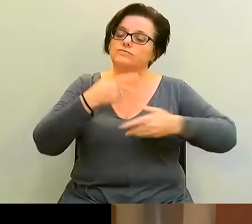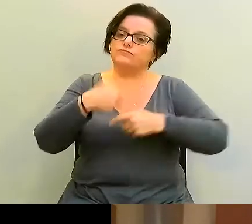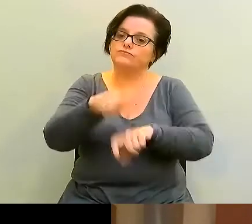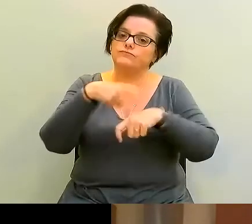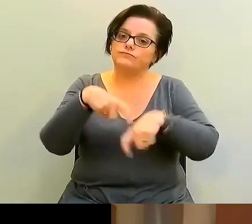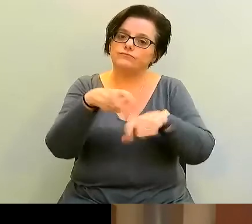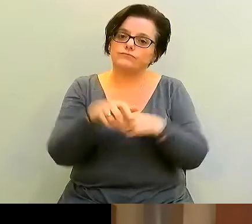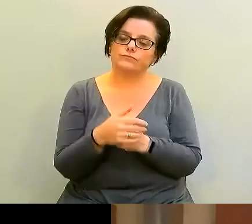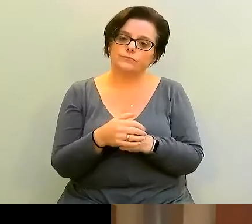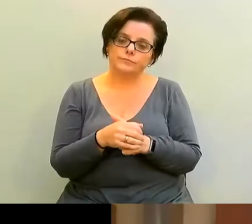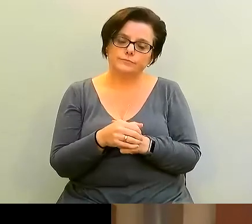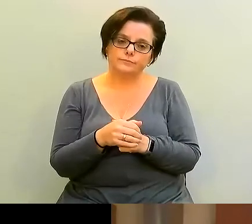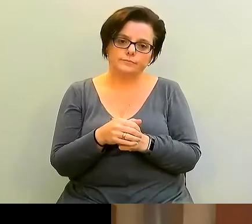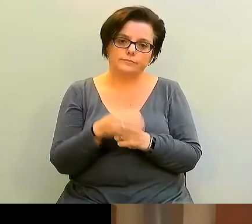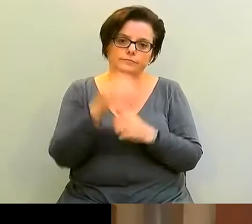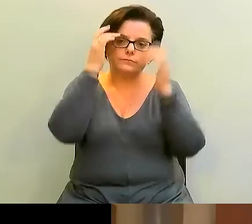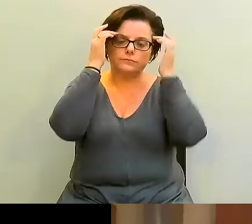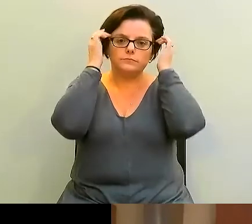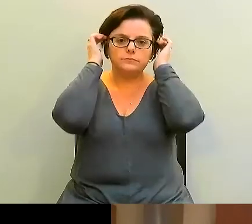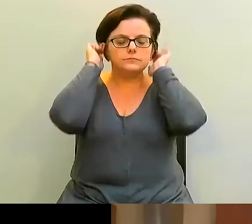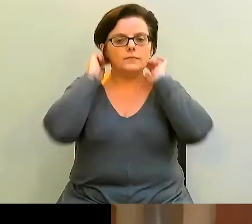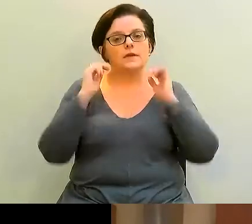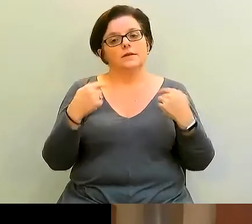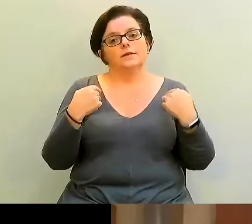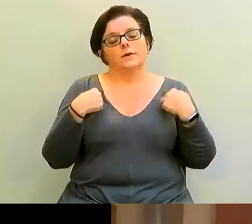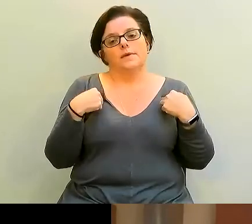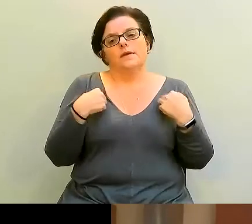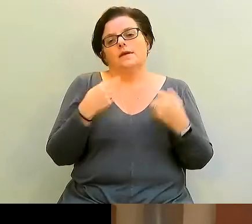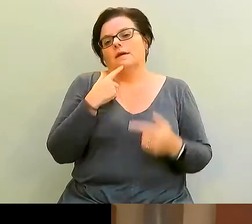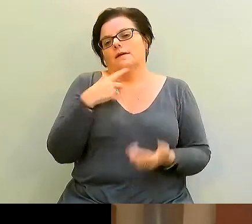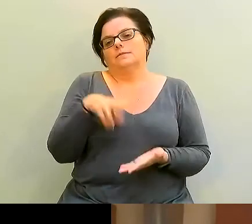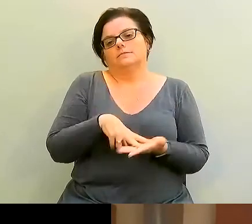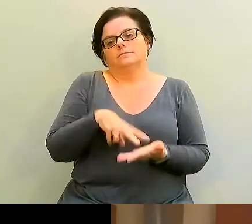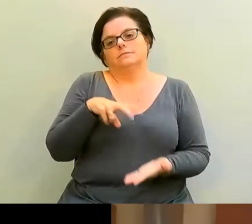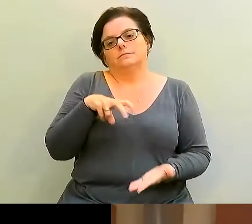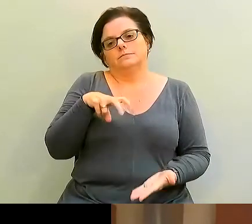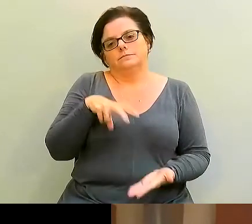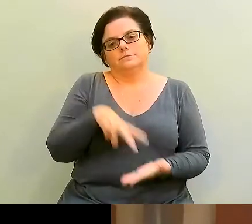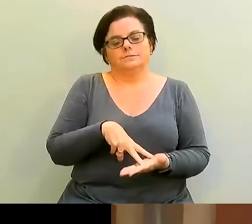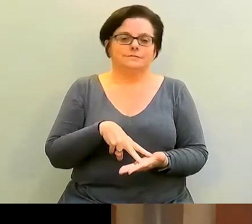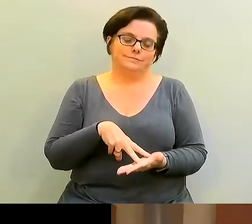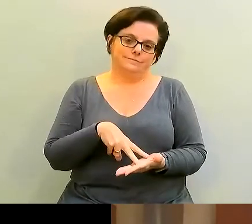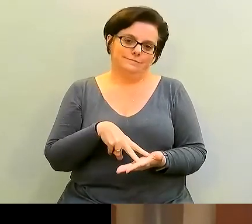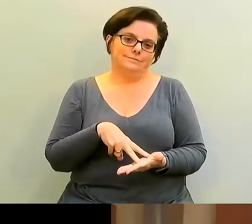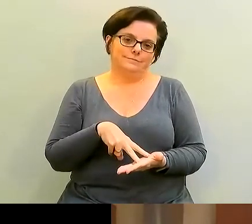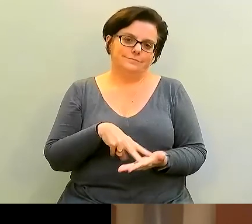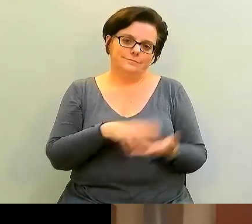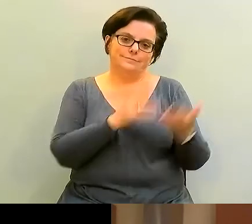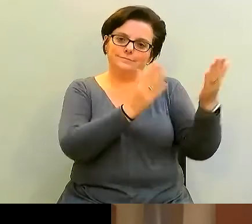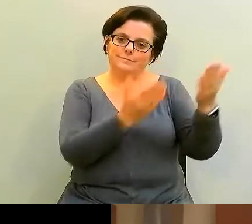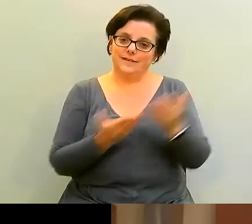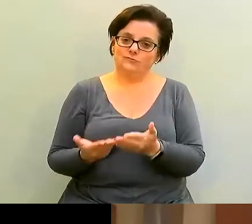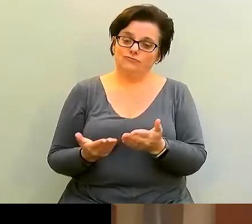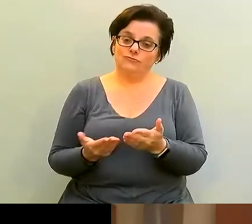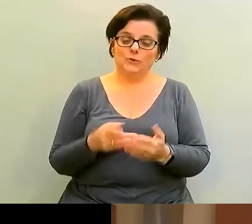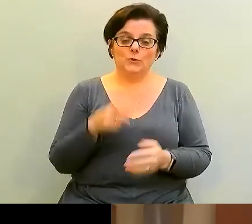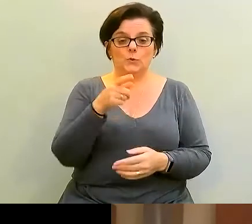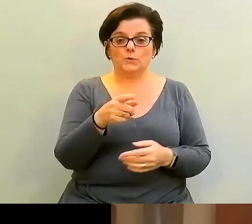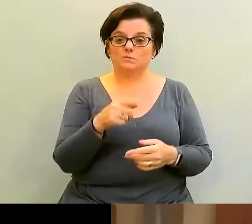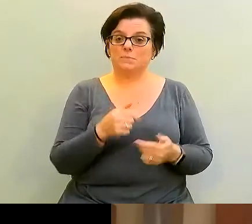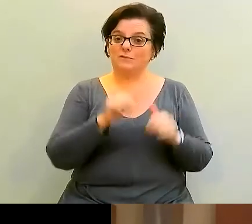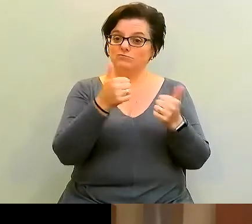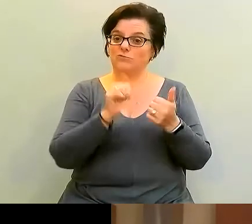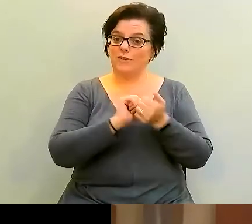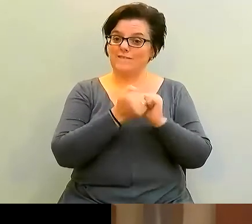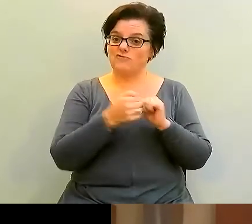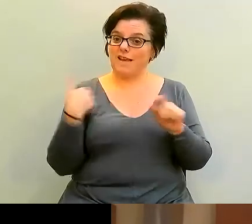But really, without further ado, I am genuinely delighted to introduce somebody who's become a good friend over the